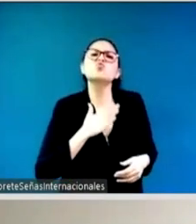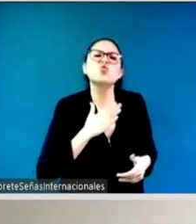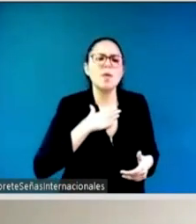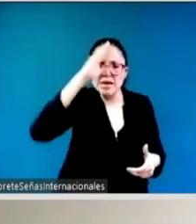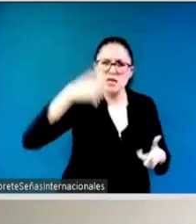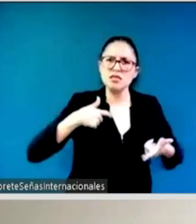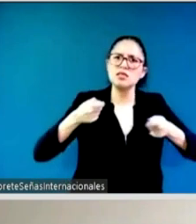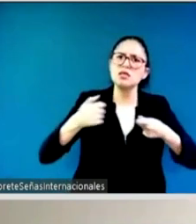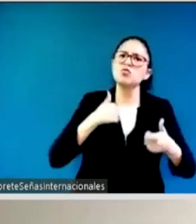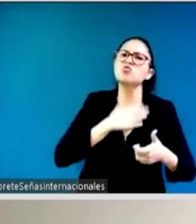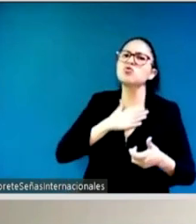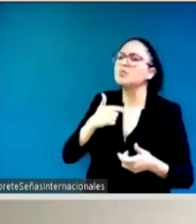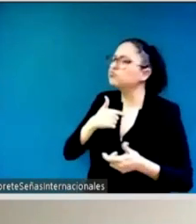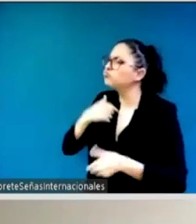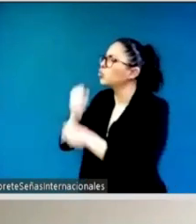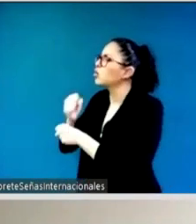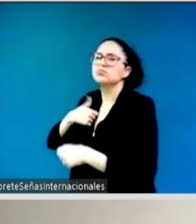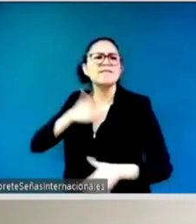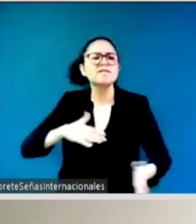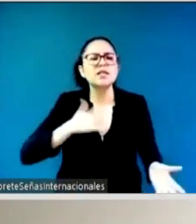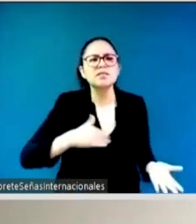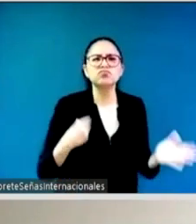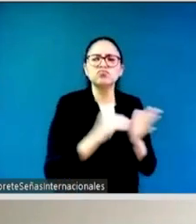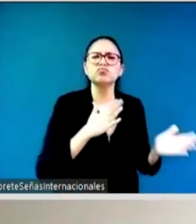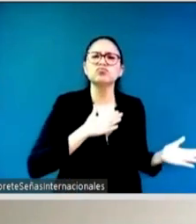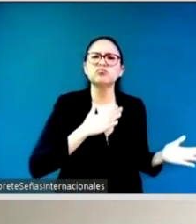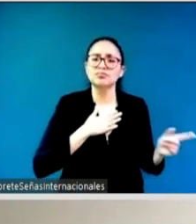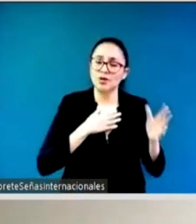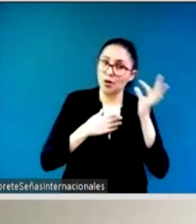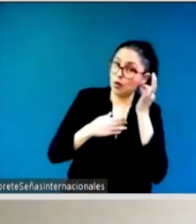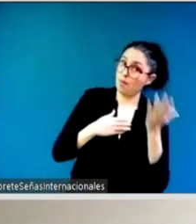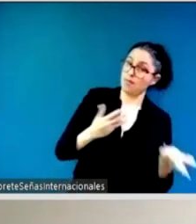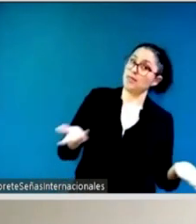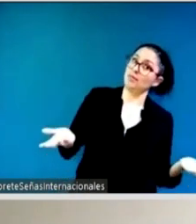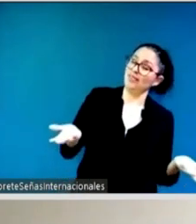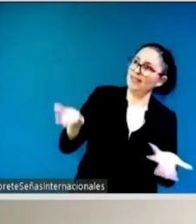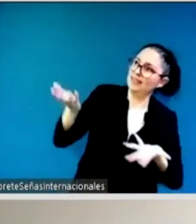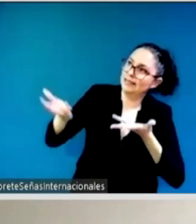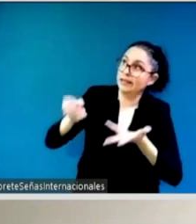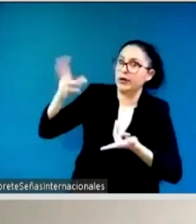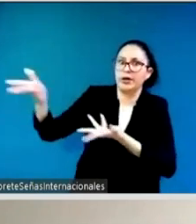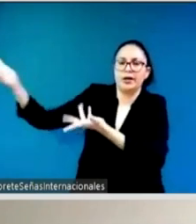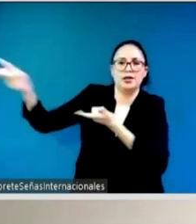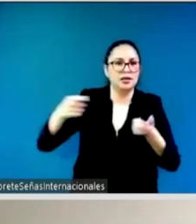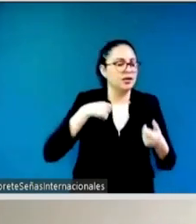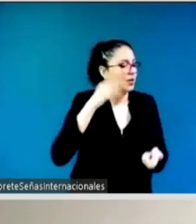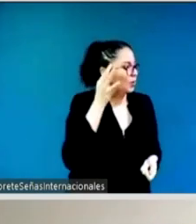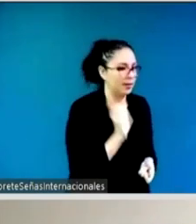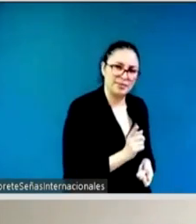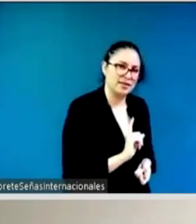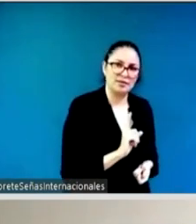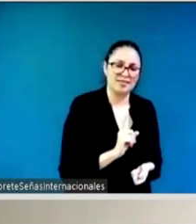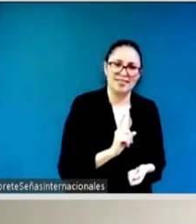like women believe in ourselves to be a well prepared so we can ask and raise our hand to have